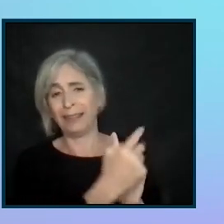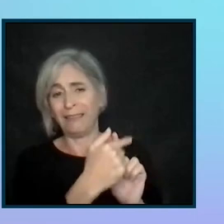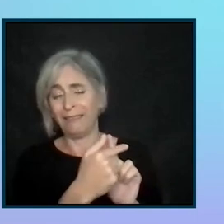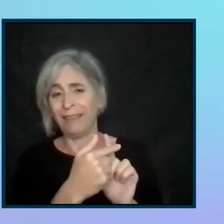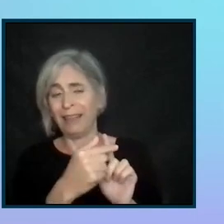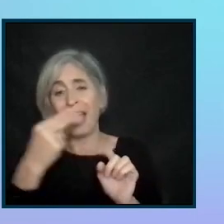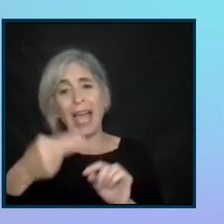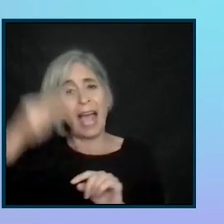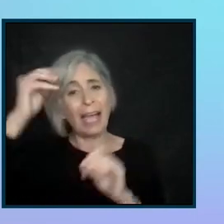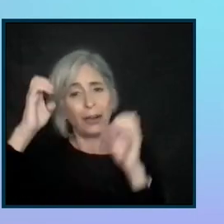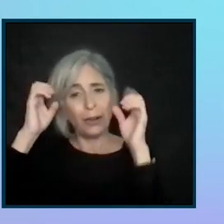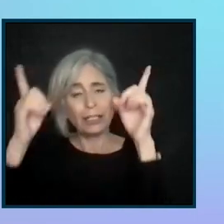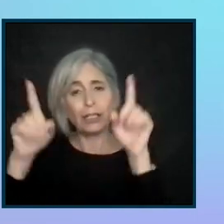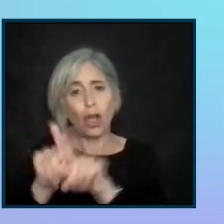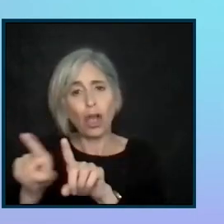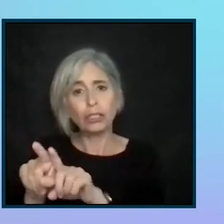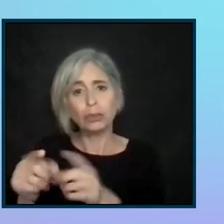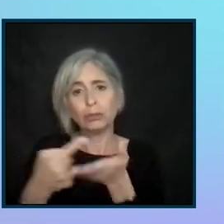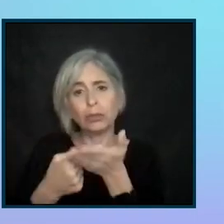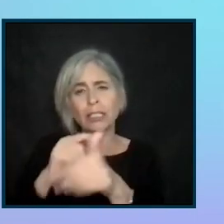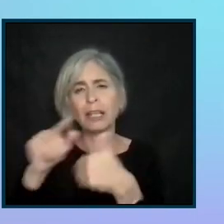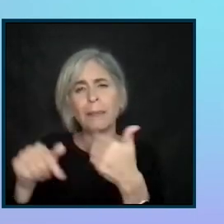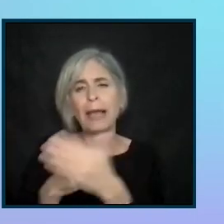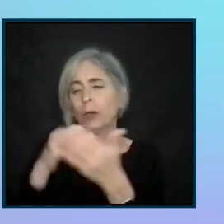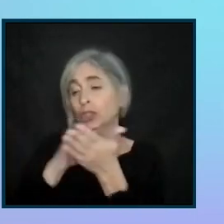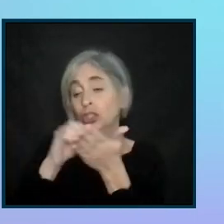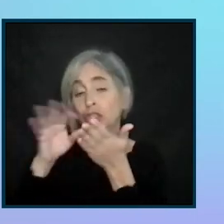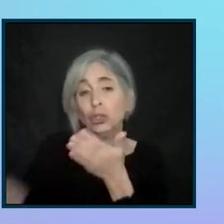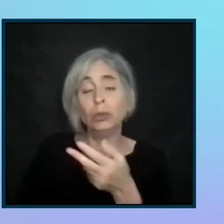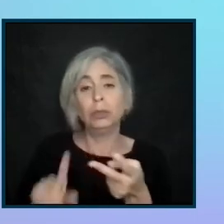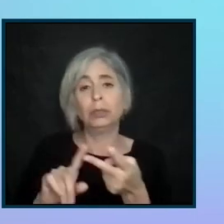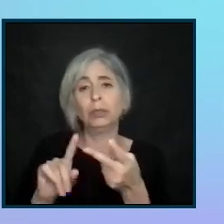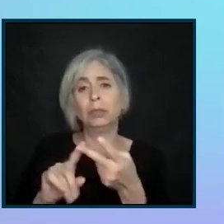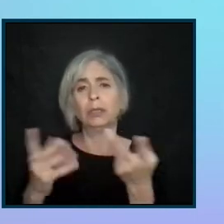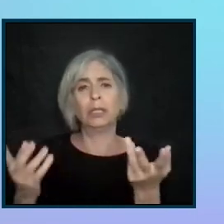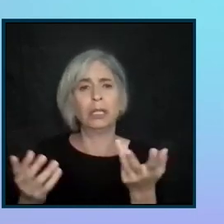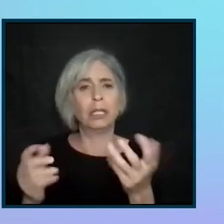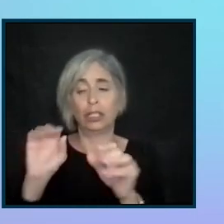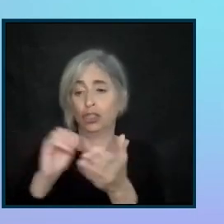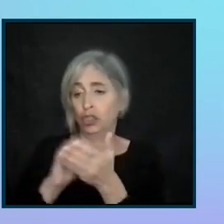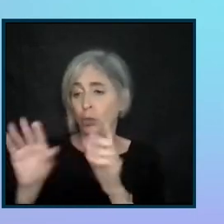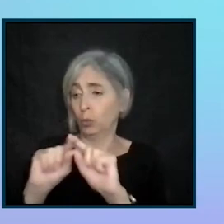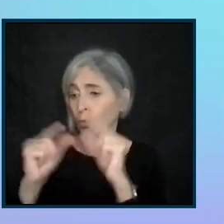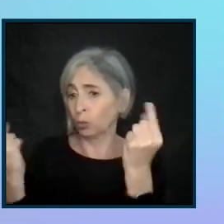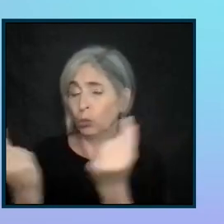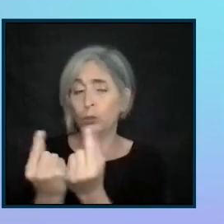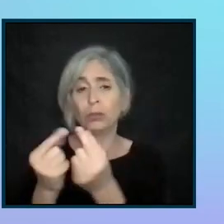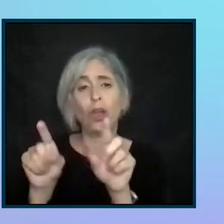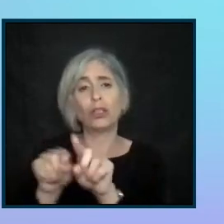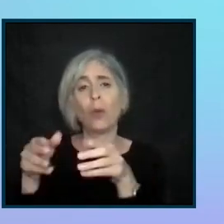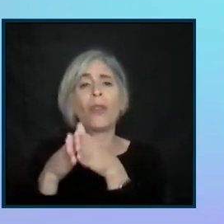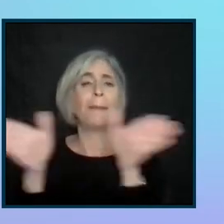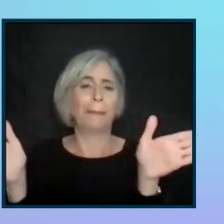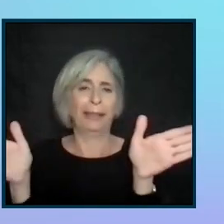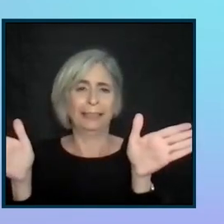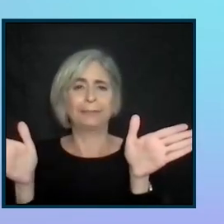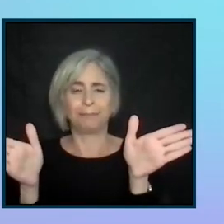in the higher ed setting, you can also talk about students, and you can work with student groups and talk about the public. So